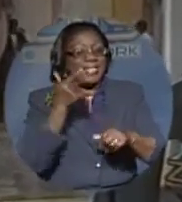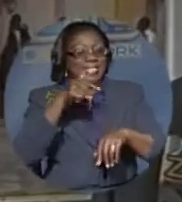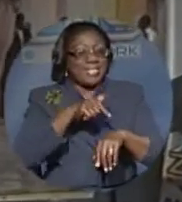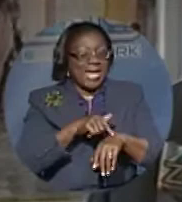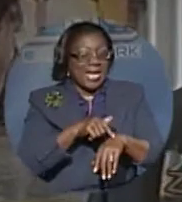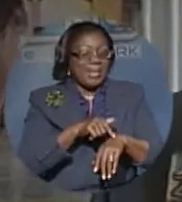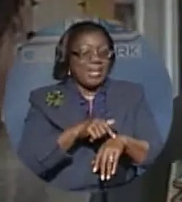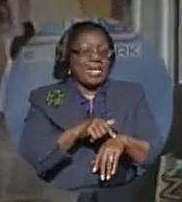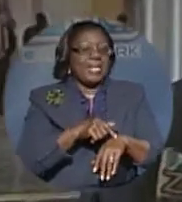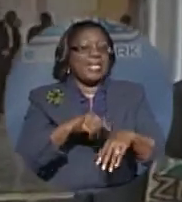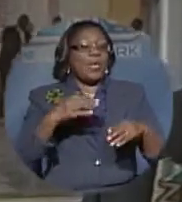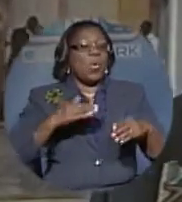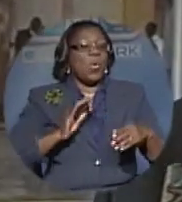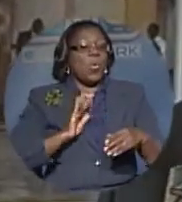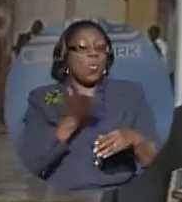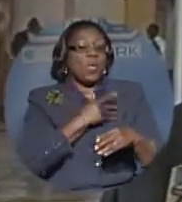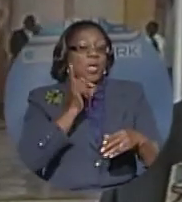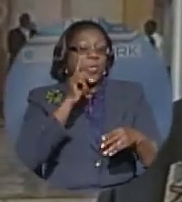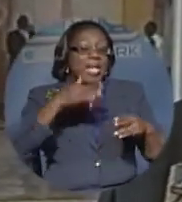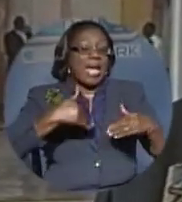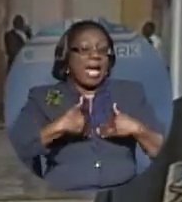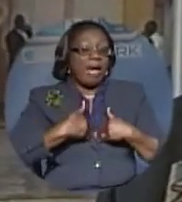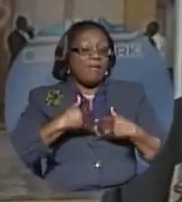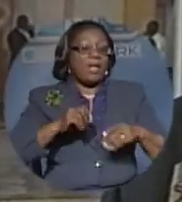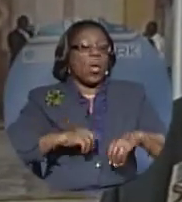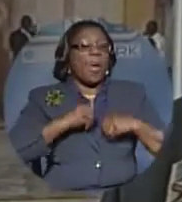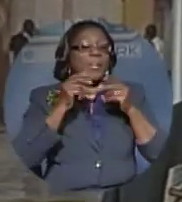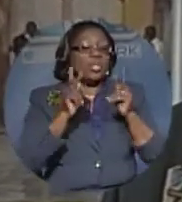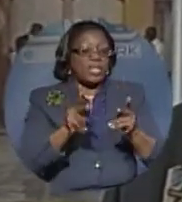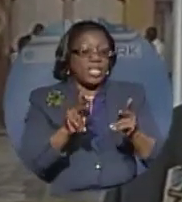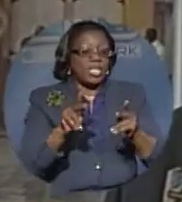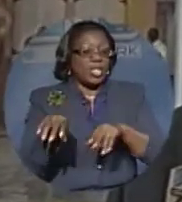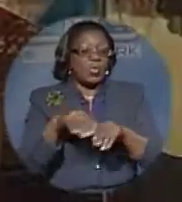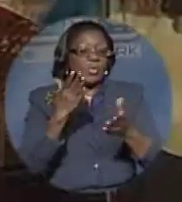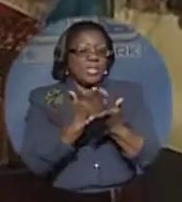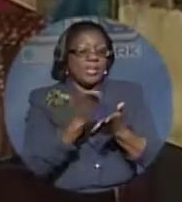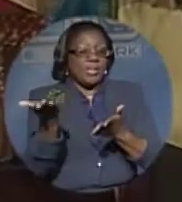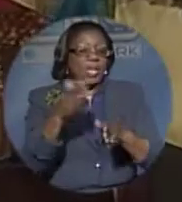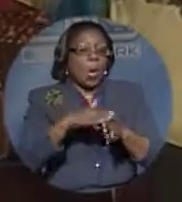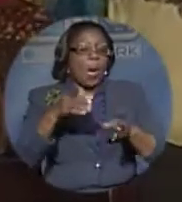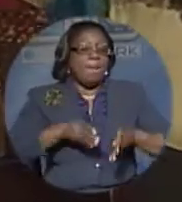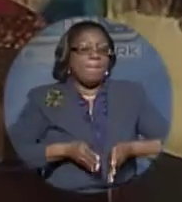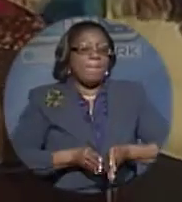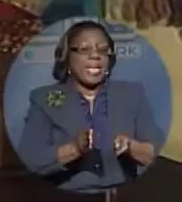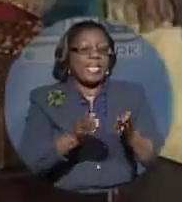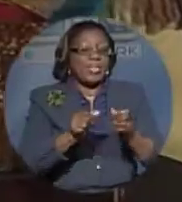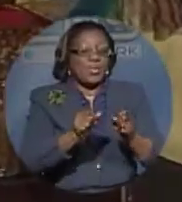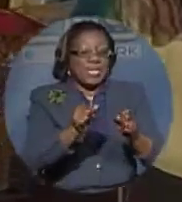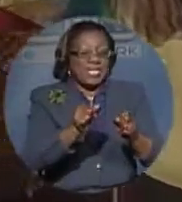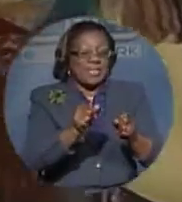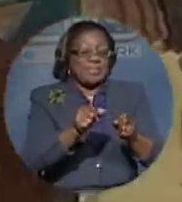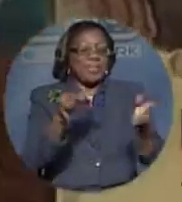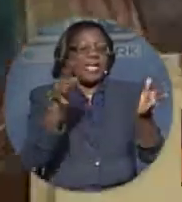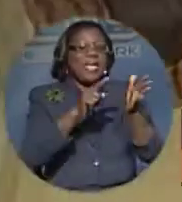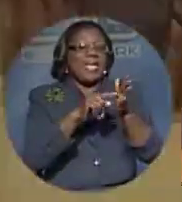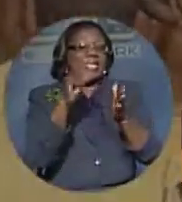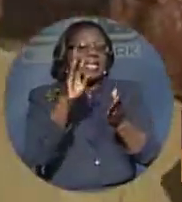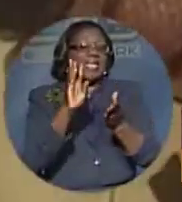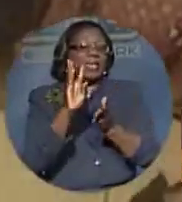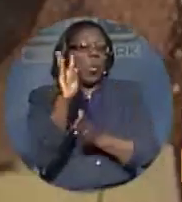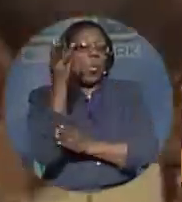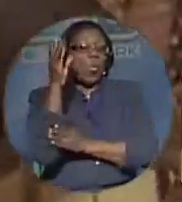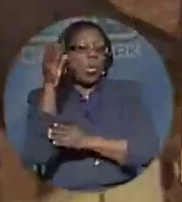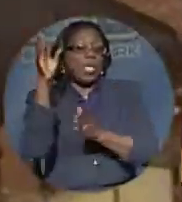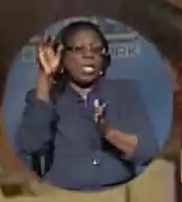generation that we're going to have an opportunity to do something on Bay Street? This wood carving, which will be put on display at the